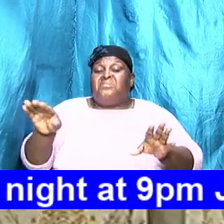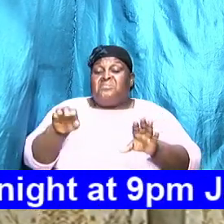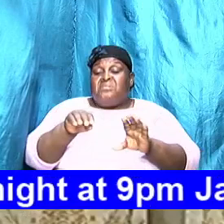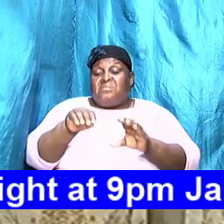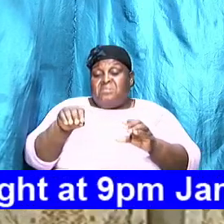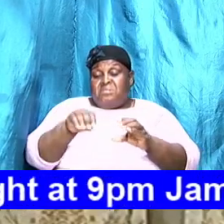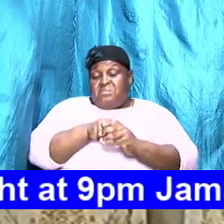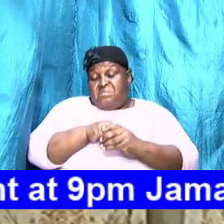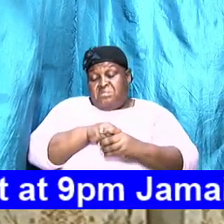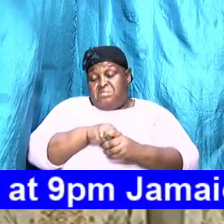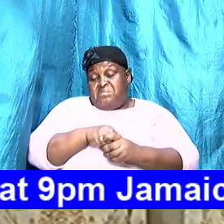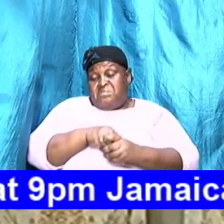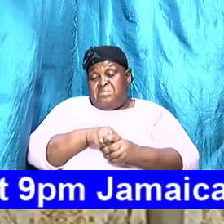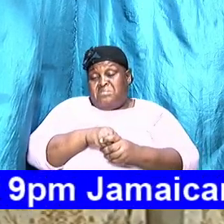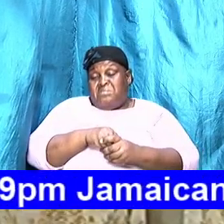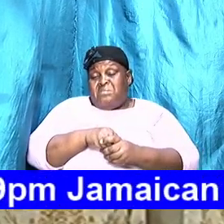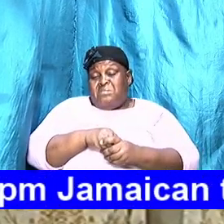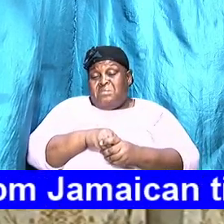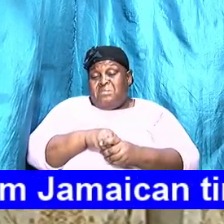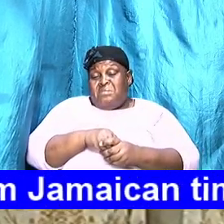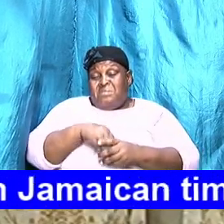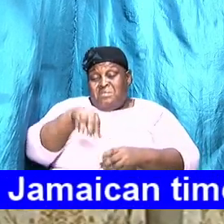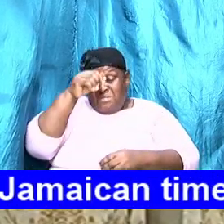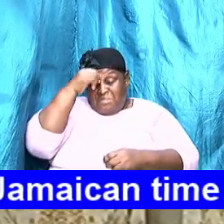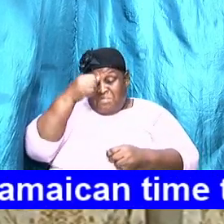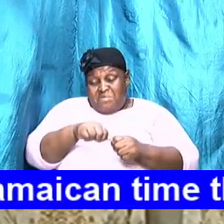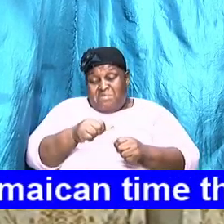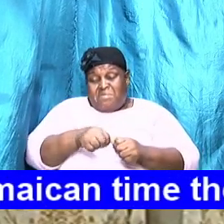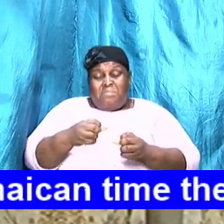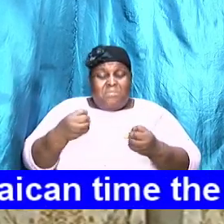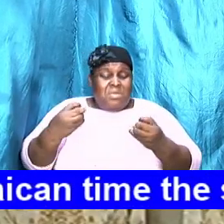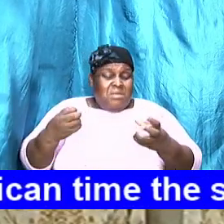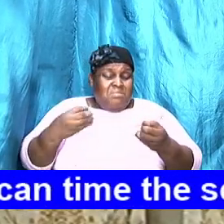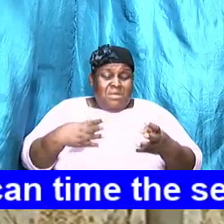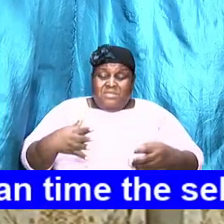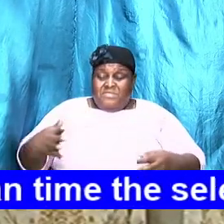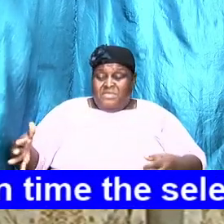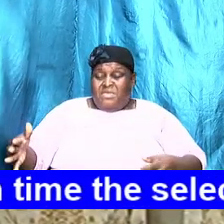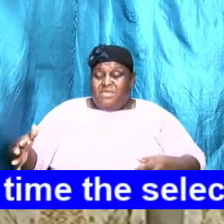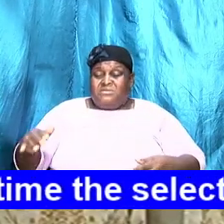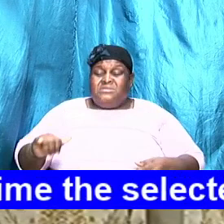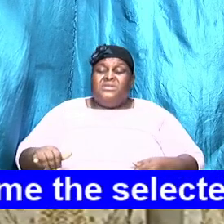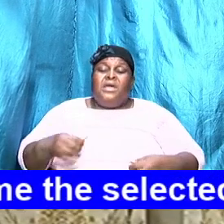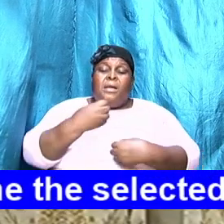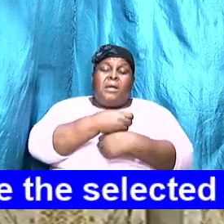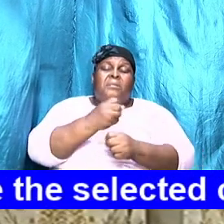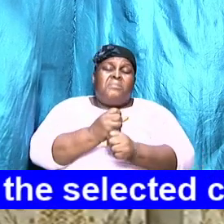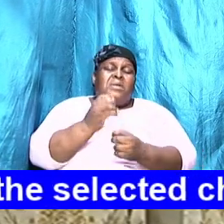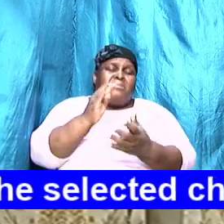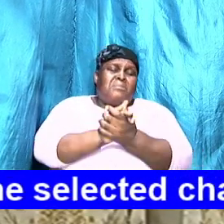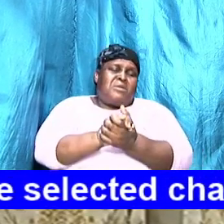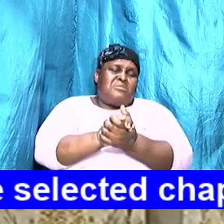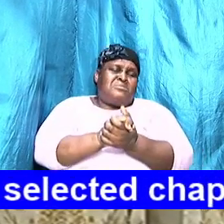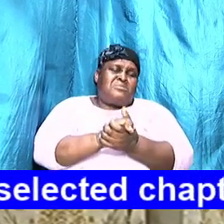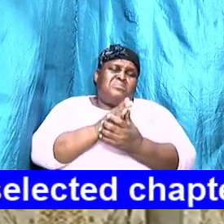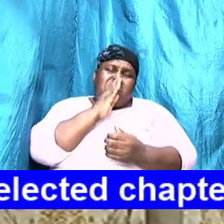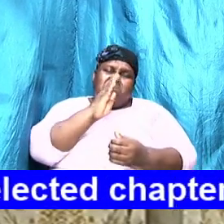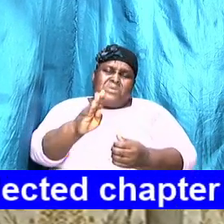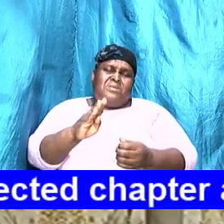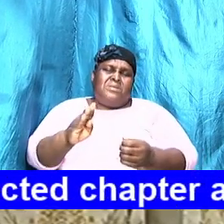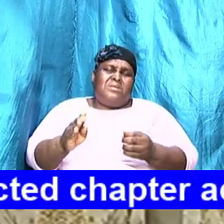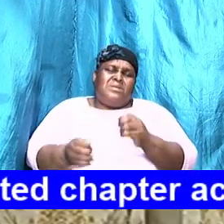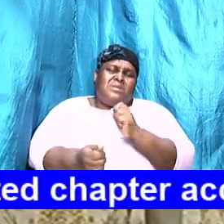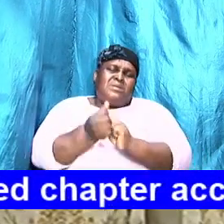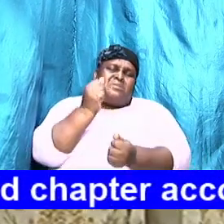pointed to a number of things that cause marriages to disintegrate. And it is